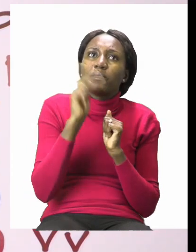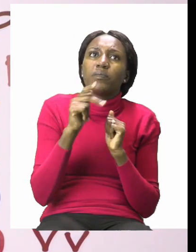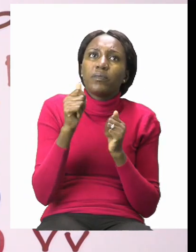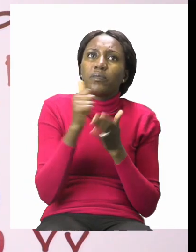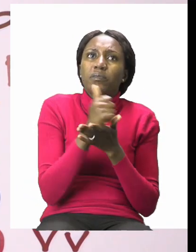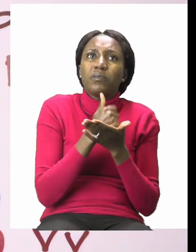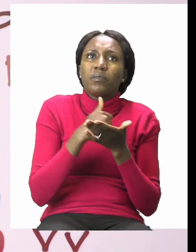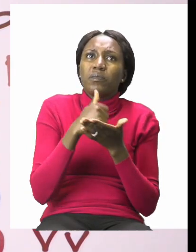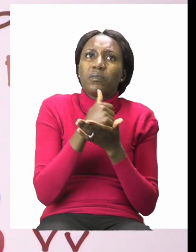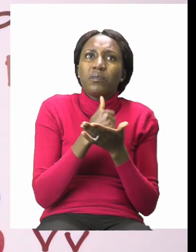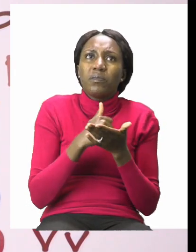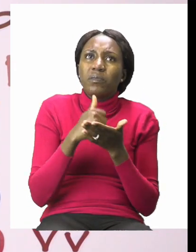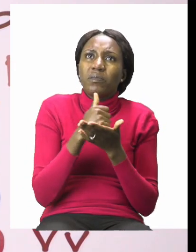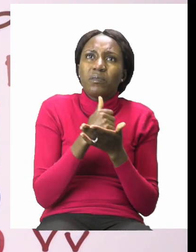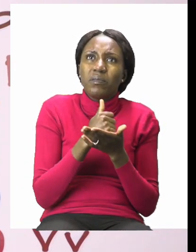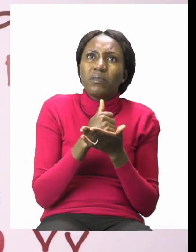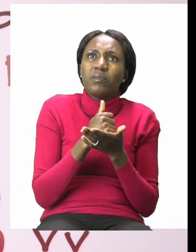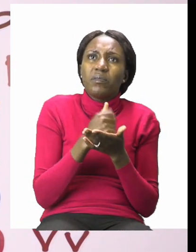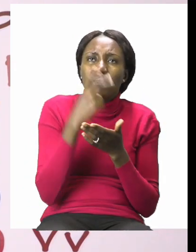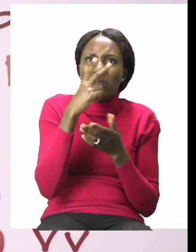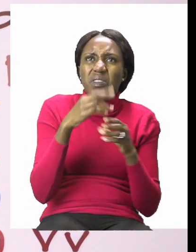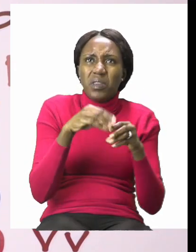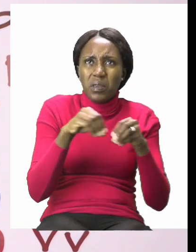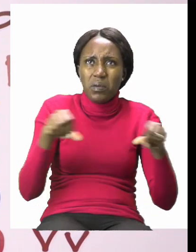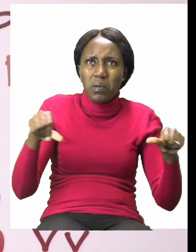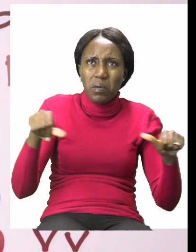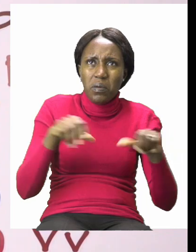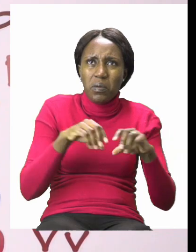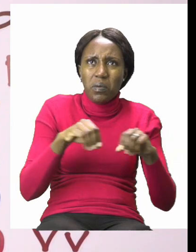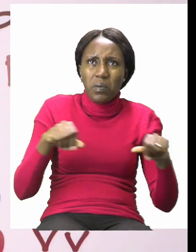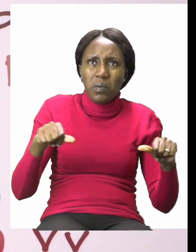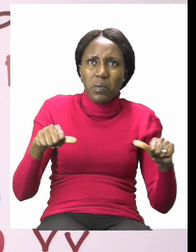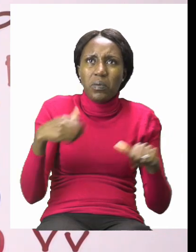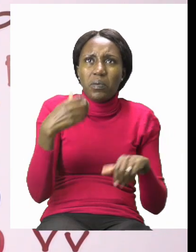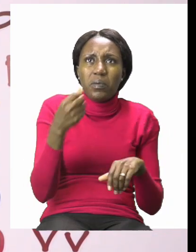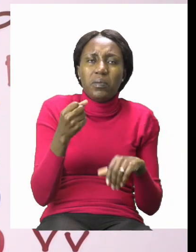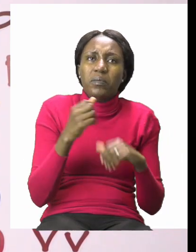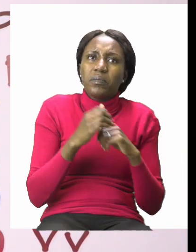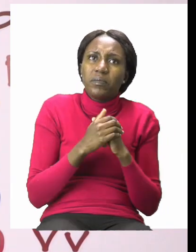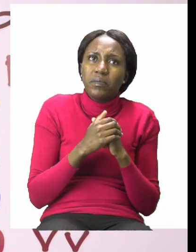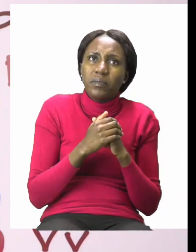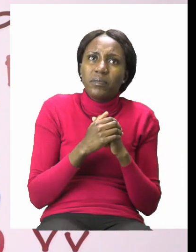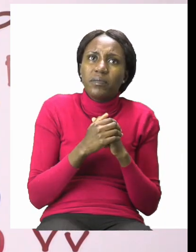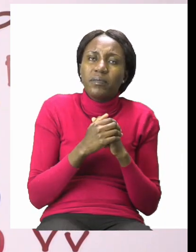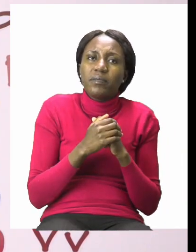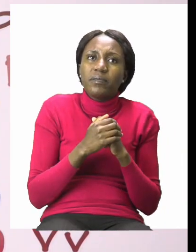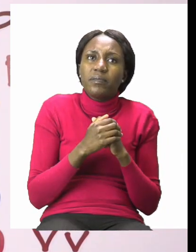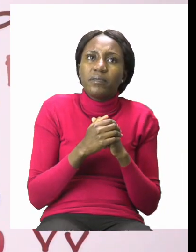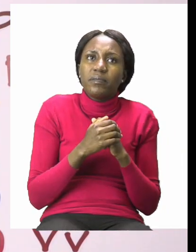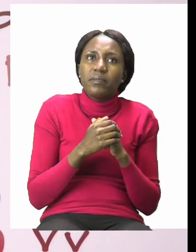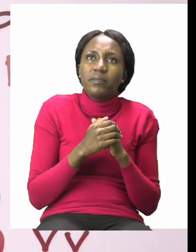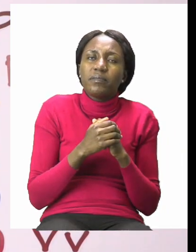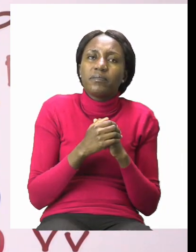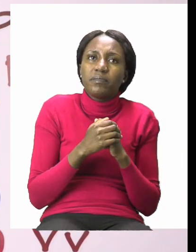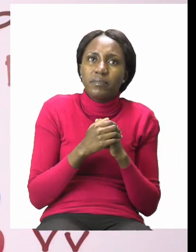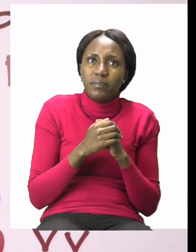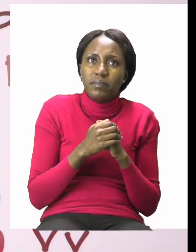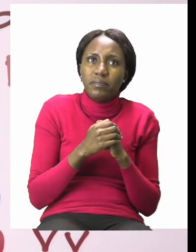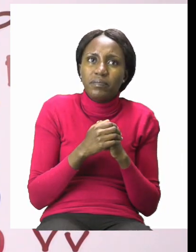to clean anywhere where the dirt is sticking on very hard. So, we can use a brush to clean